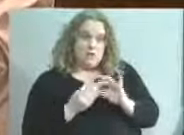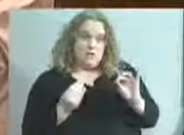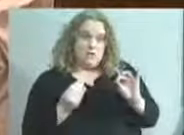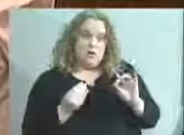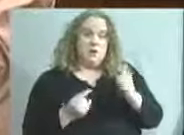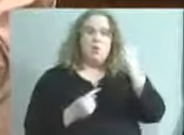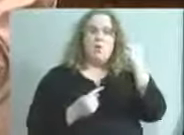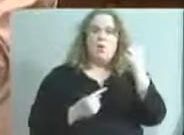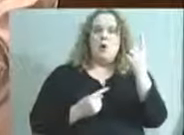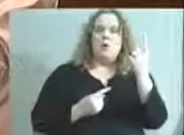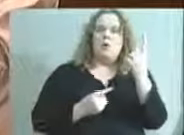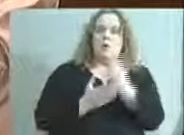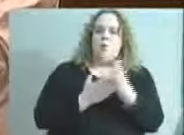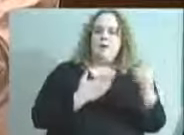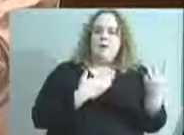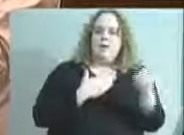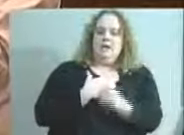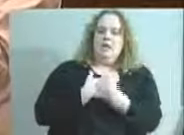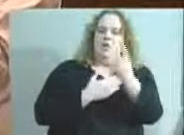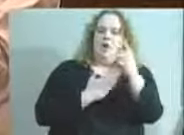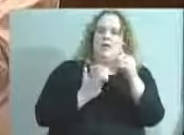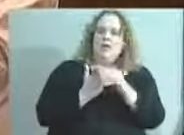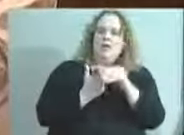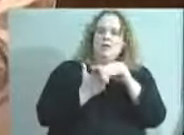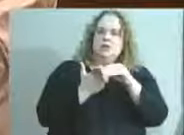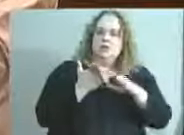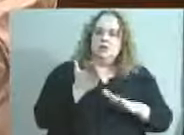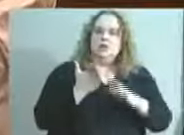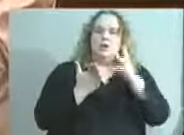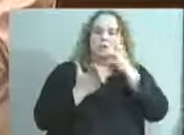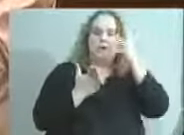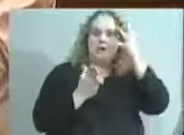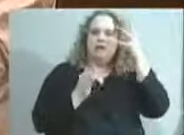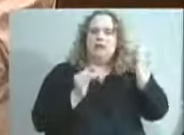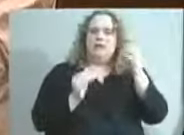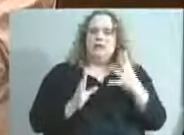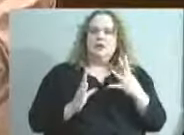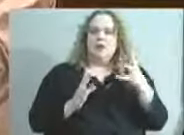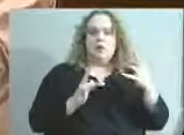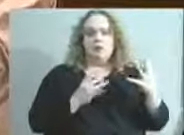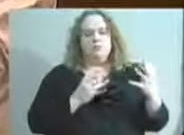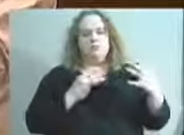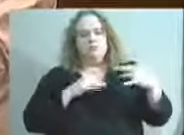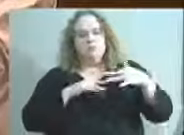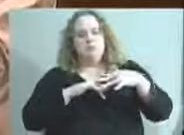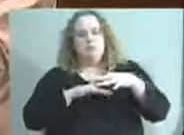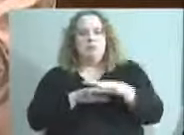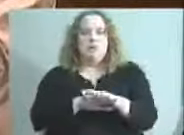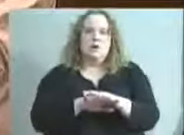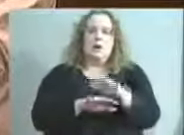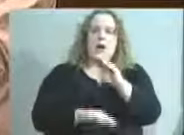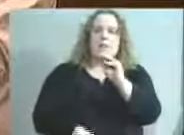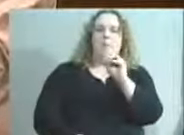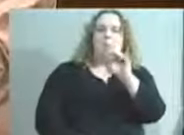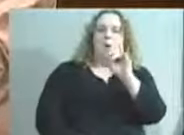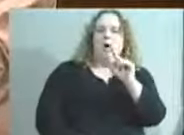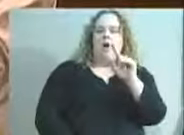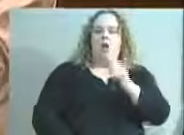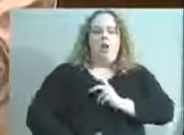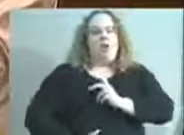One week from tonight, over 1,000 students, parents, and teachers will gather to address what can only be called this moral outrage.